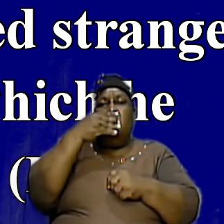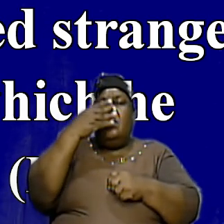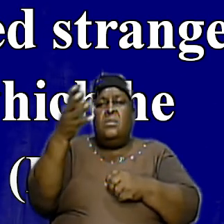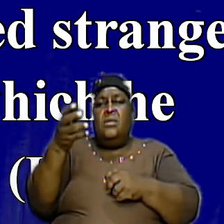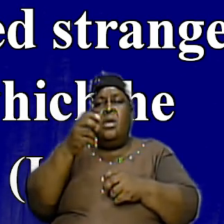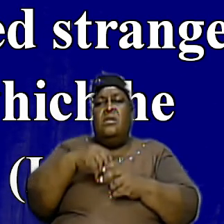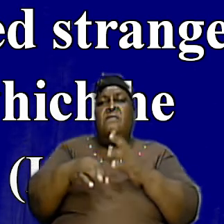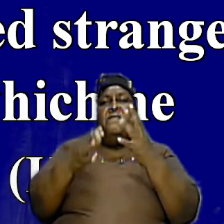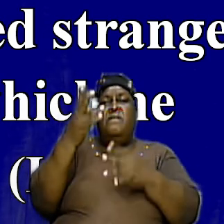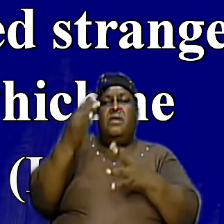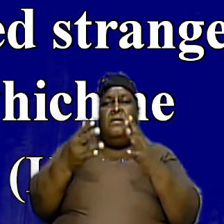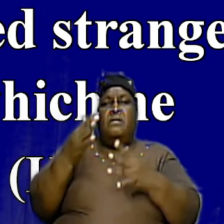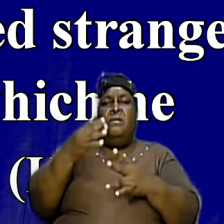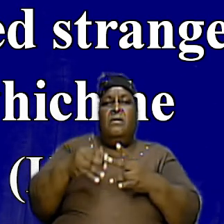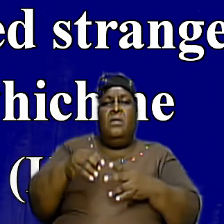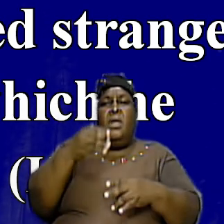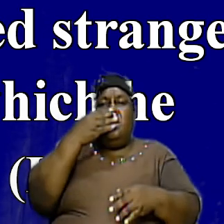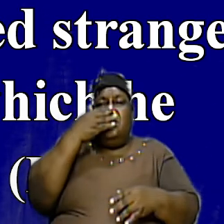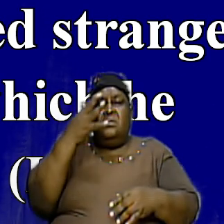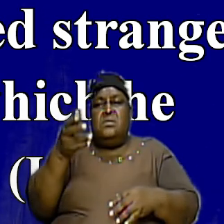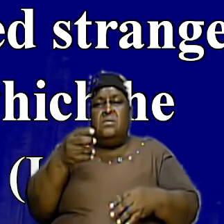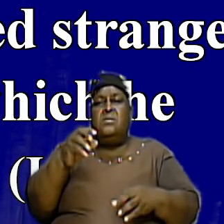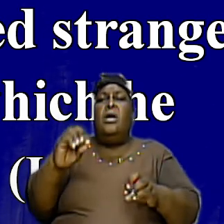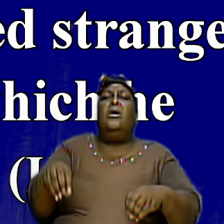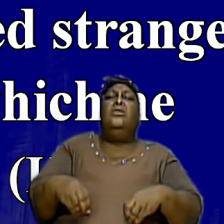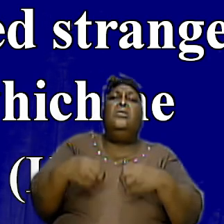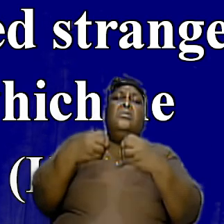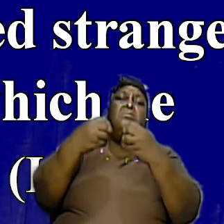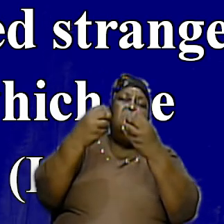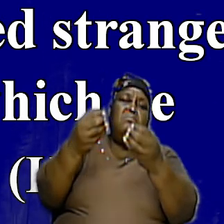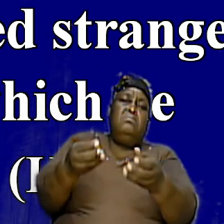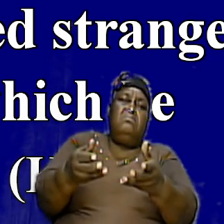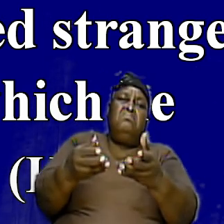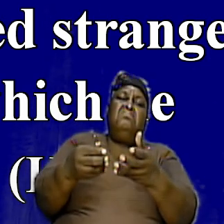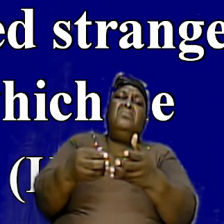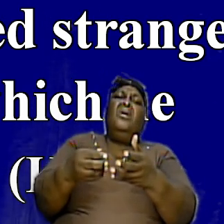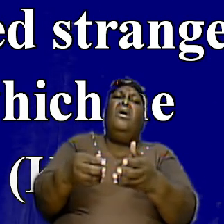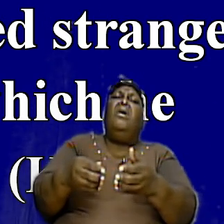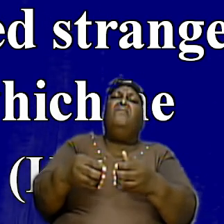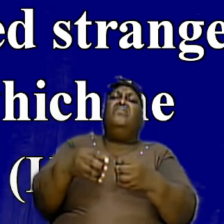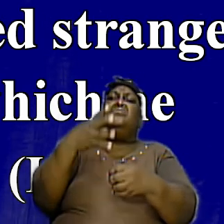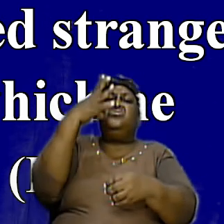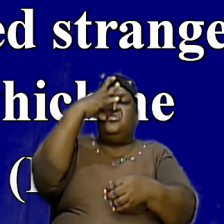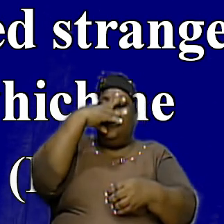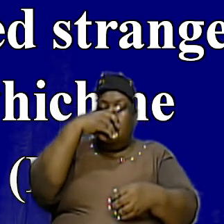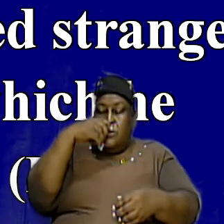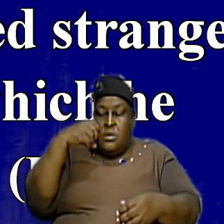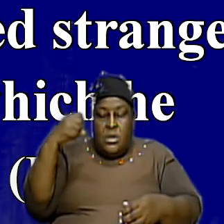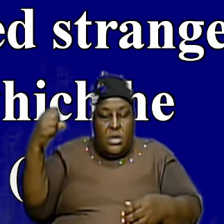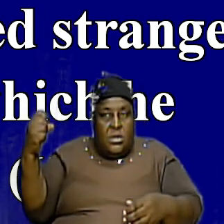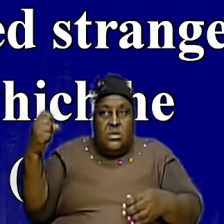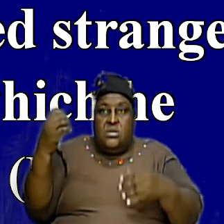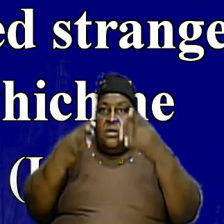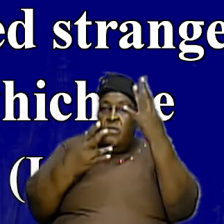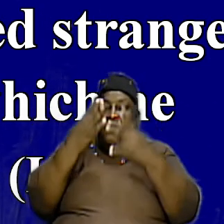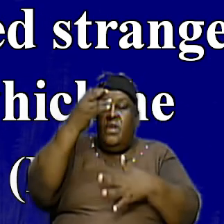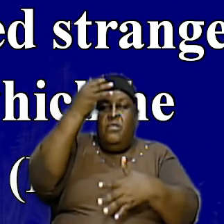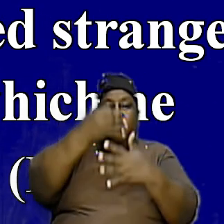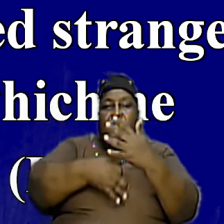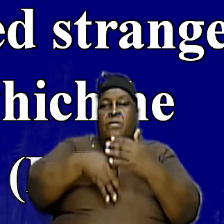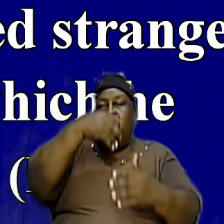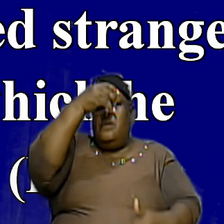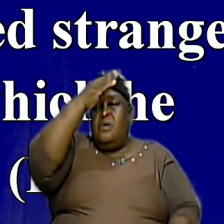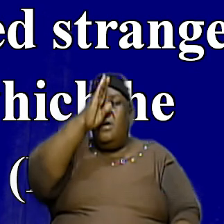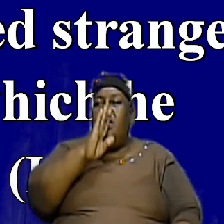put incense thereon and offered strange fire before the Lord which he